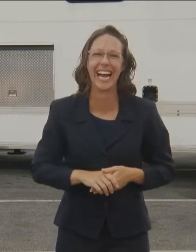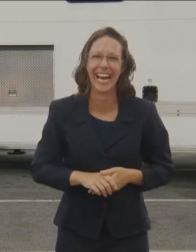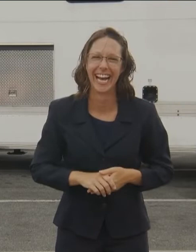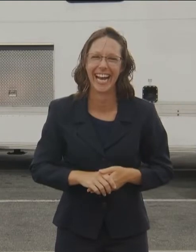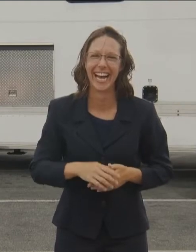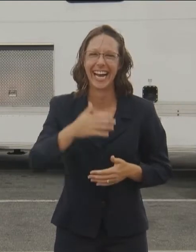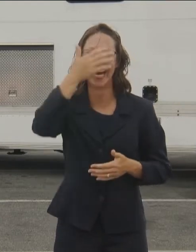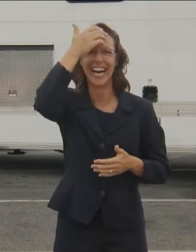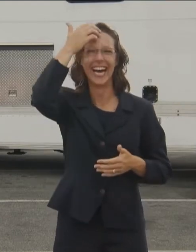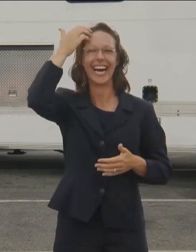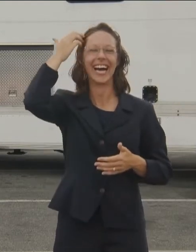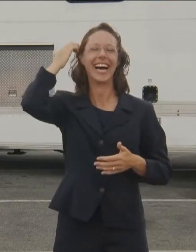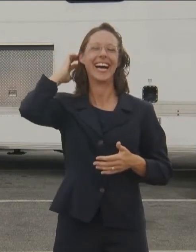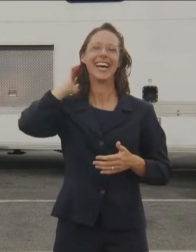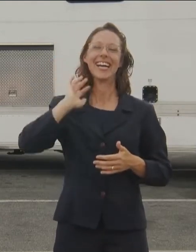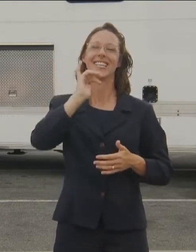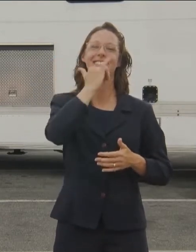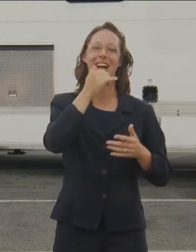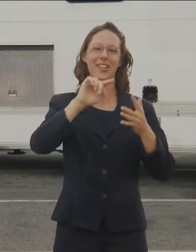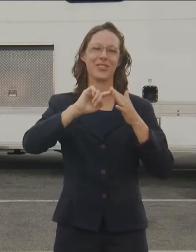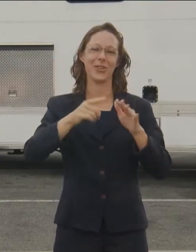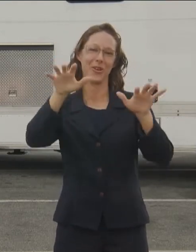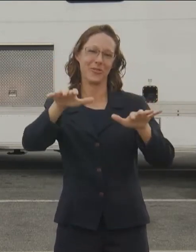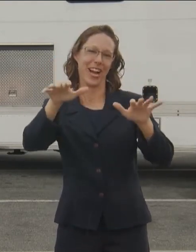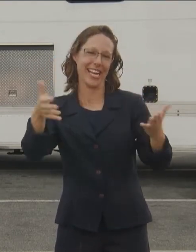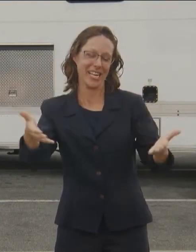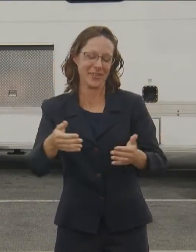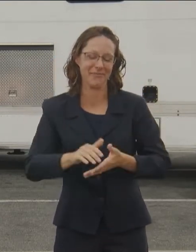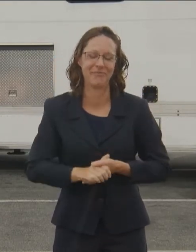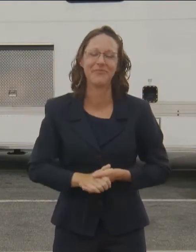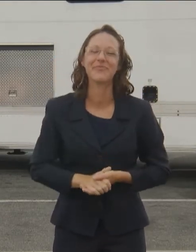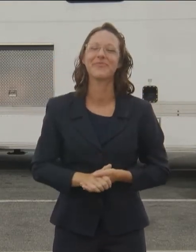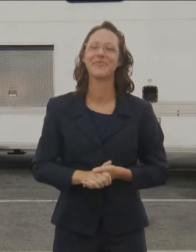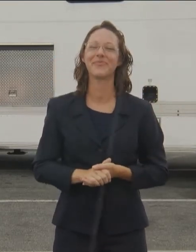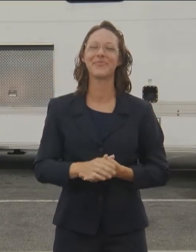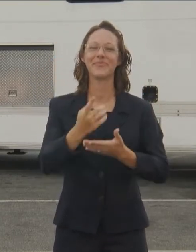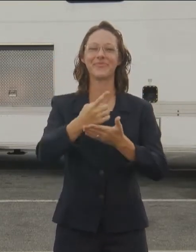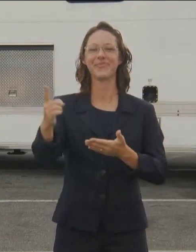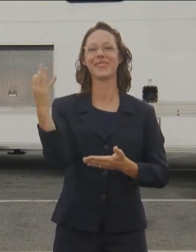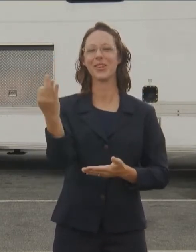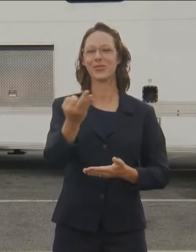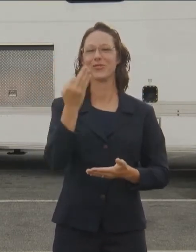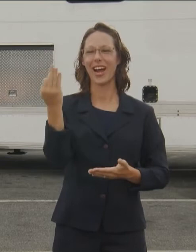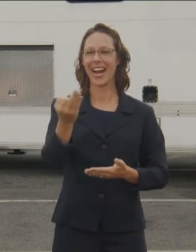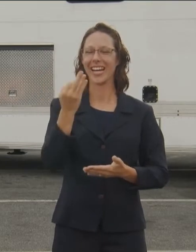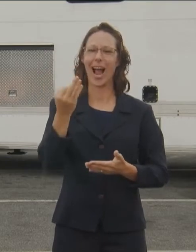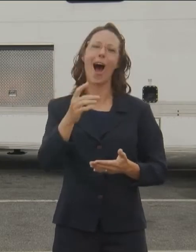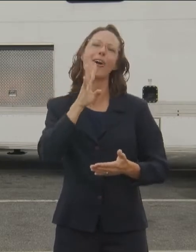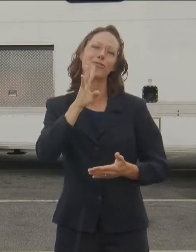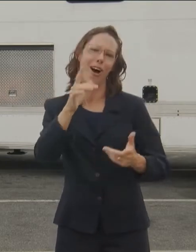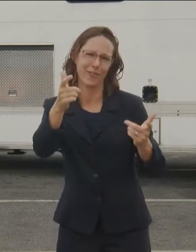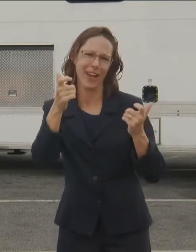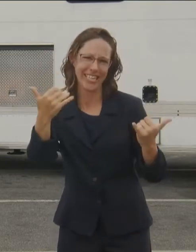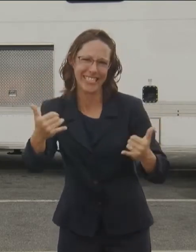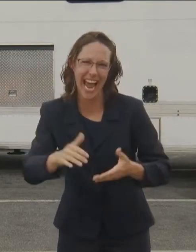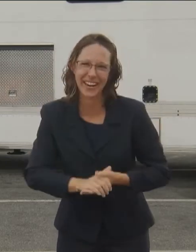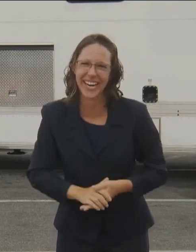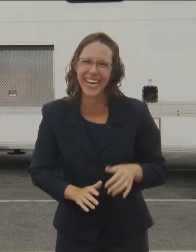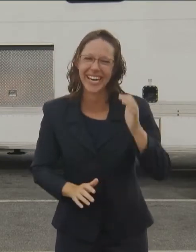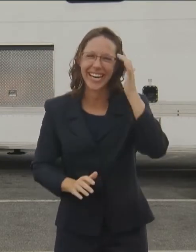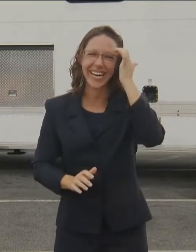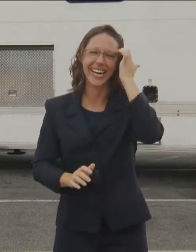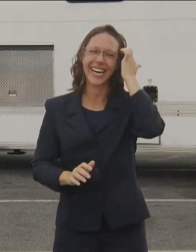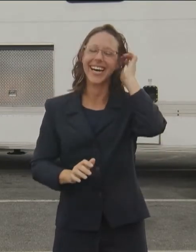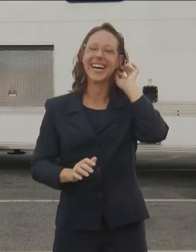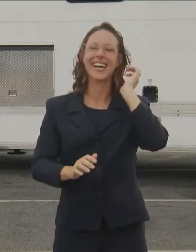It's just right on me. So I spoke last Friday about... I'll go fast here. I'll speak how